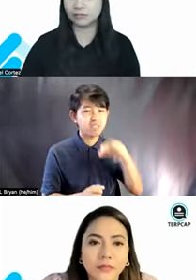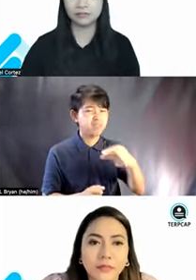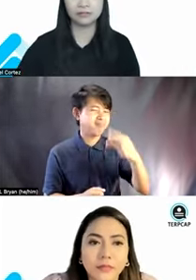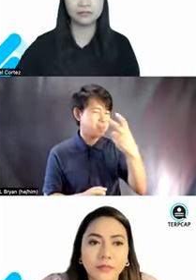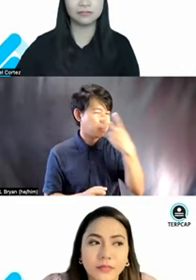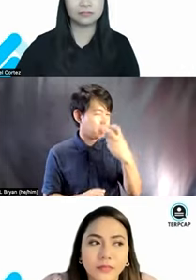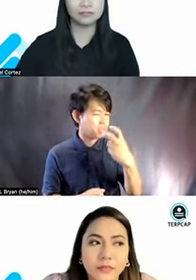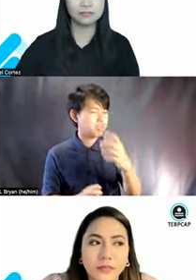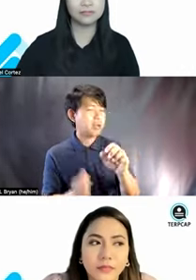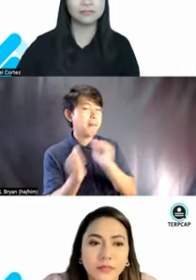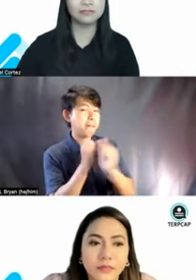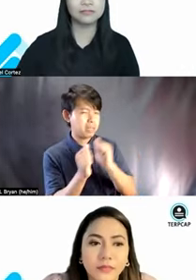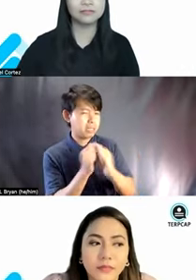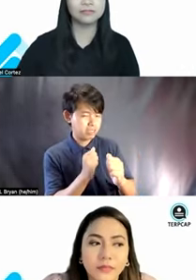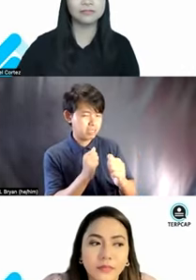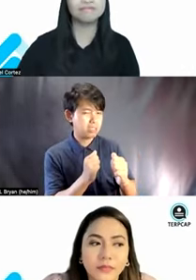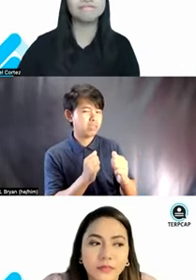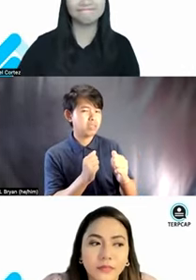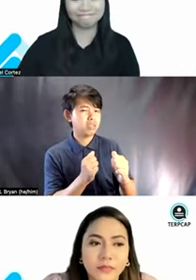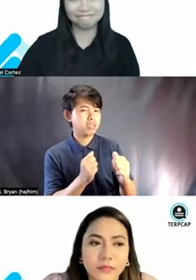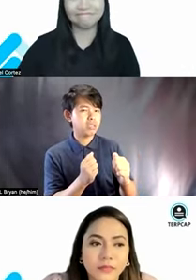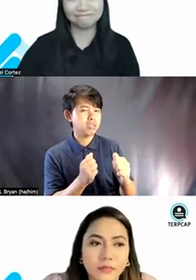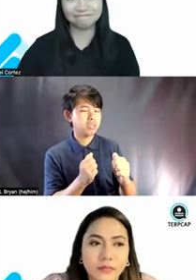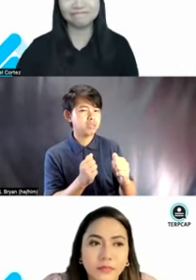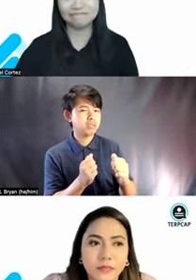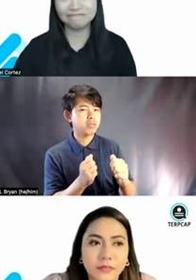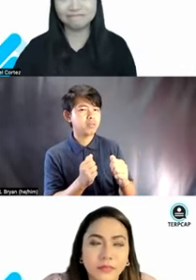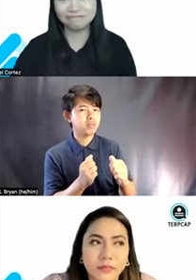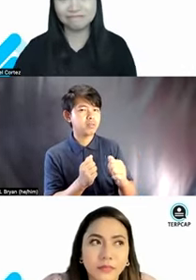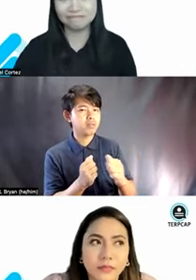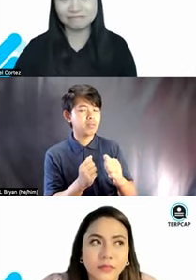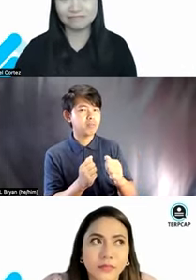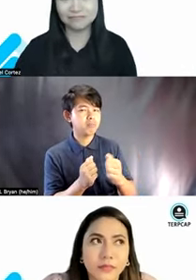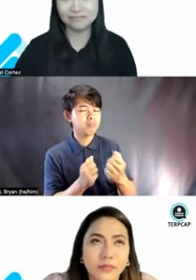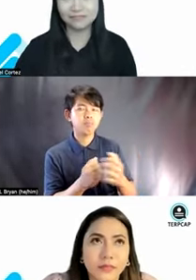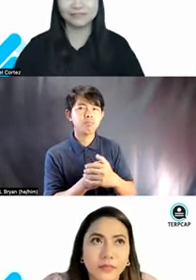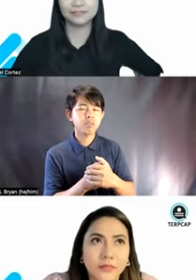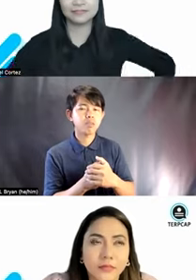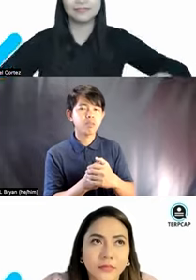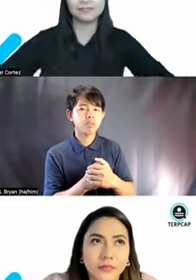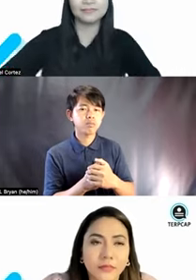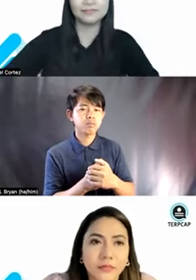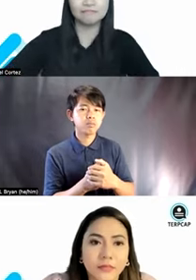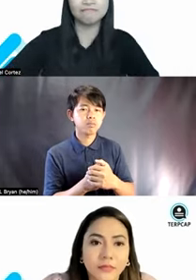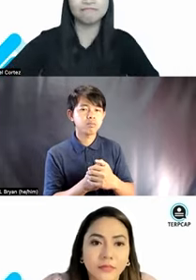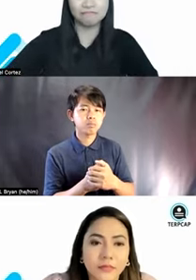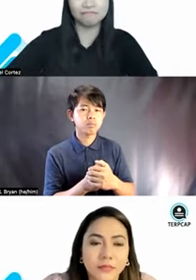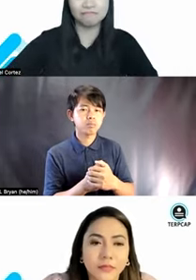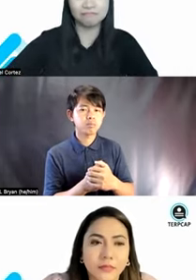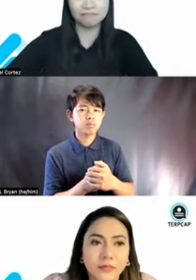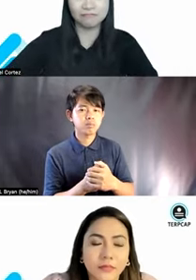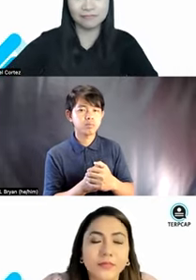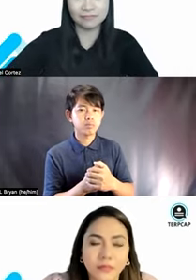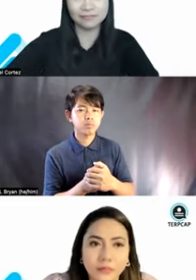are not looking, uh, it's not like, it, I I mean, it's crippled democracy. means the, the